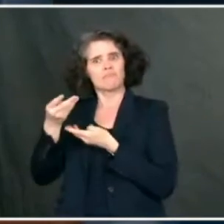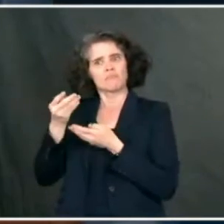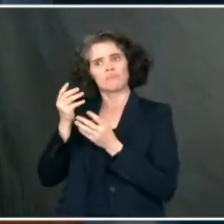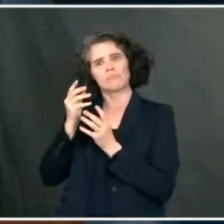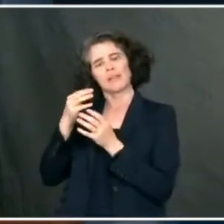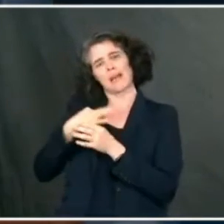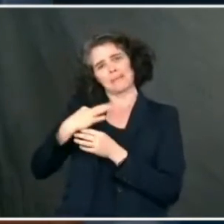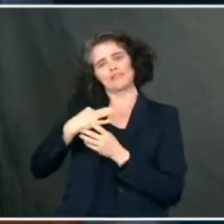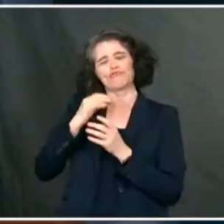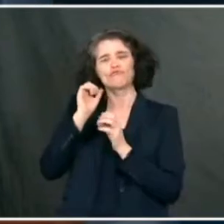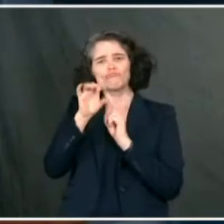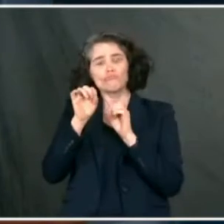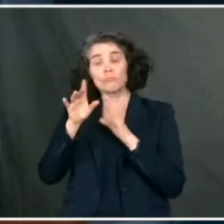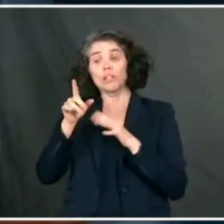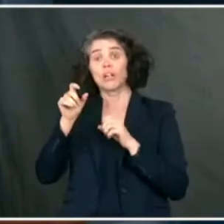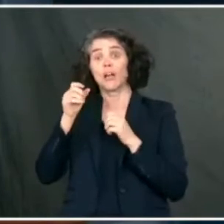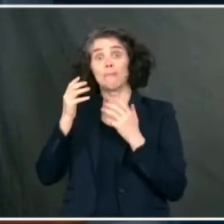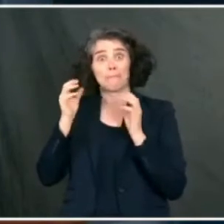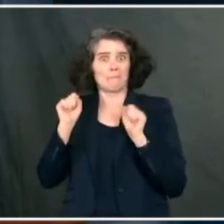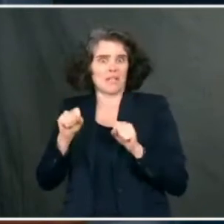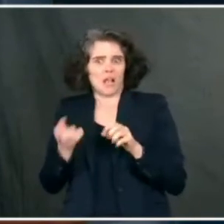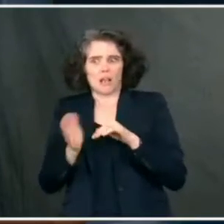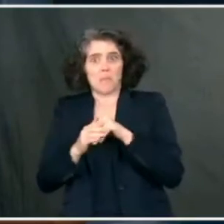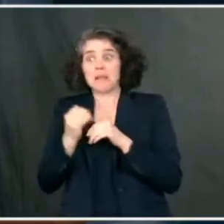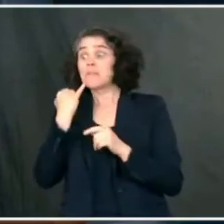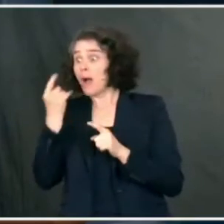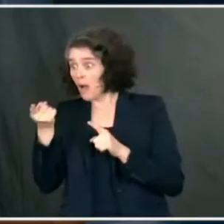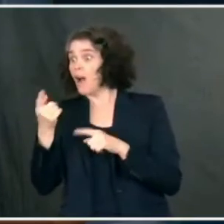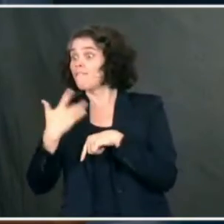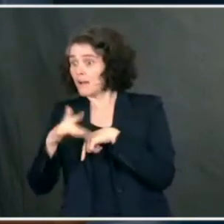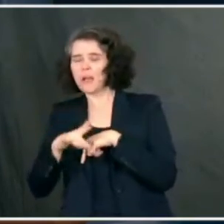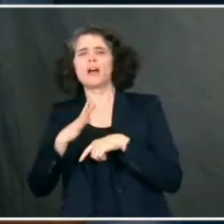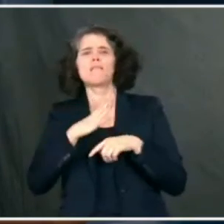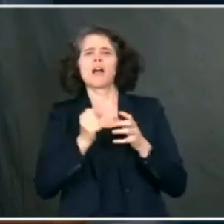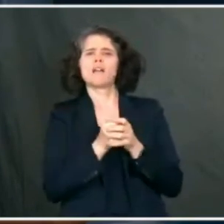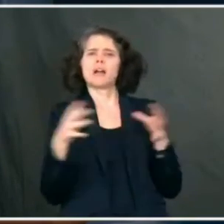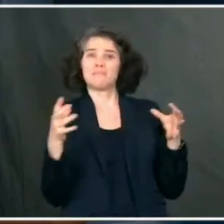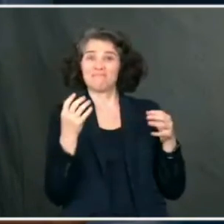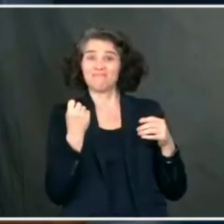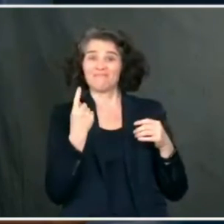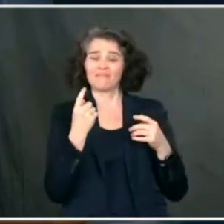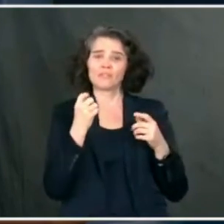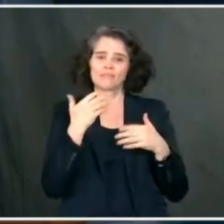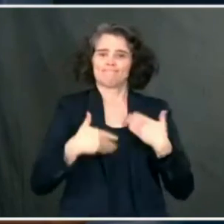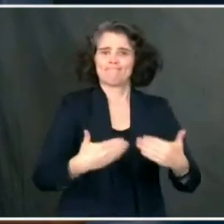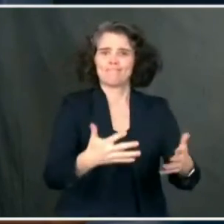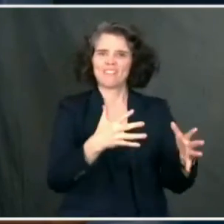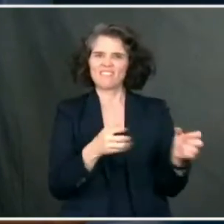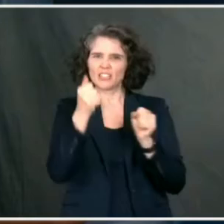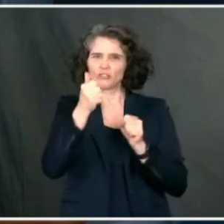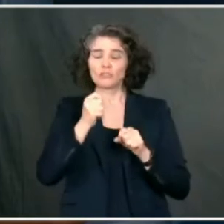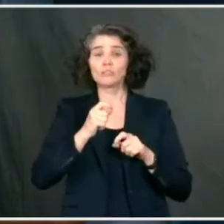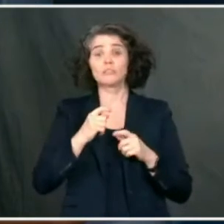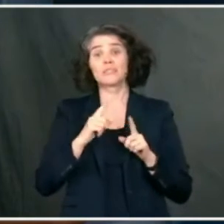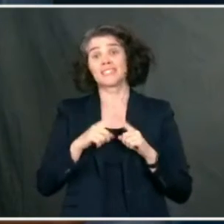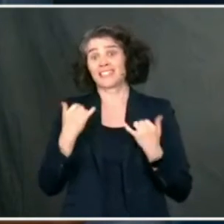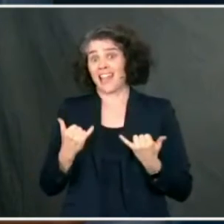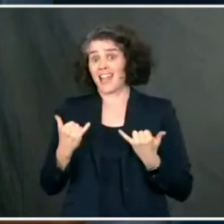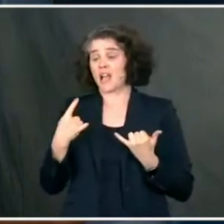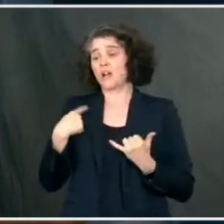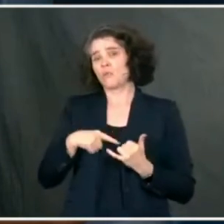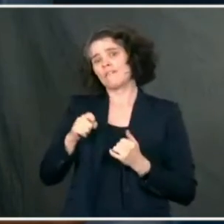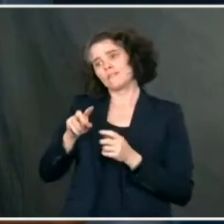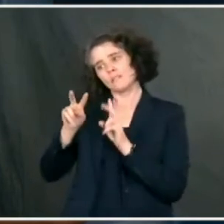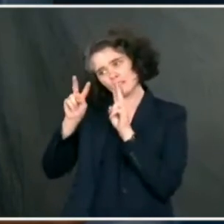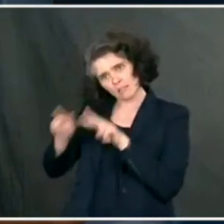help expedite at some point in time. But right now, our focus is on what many health and medical experts